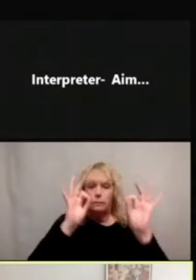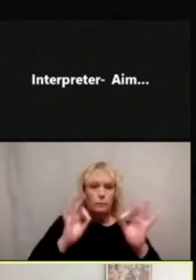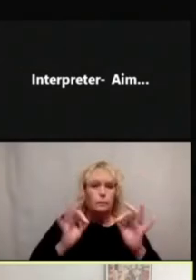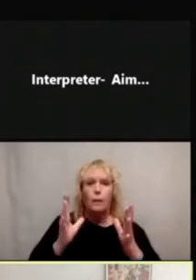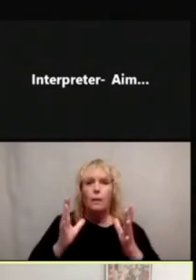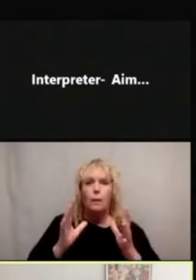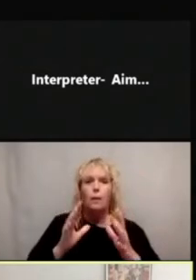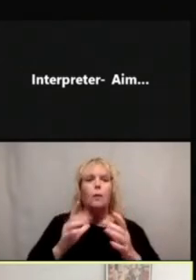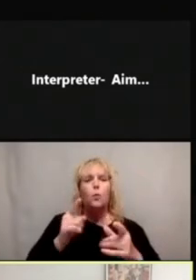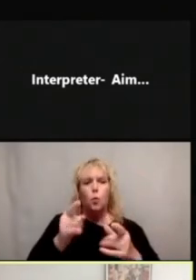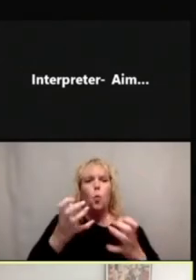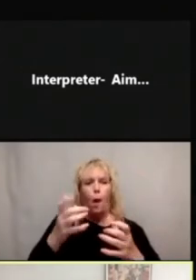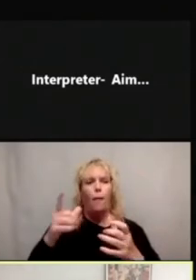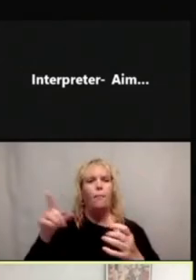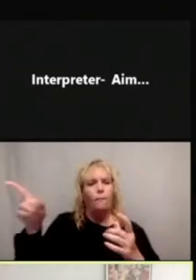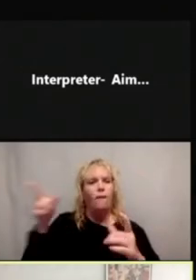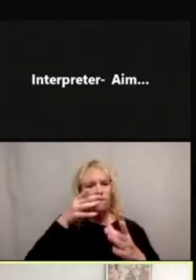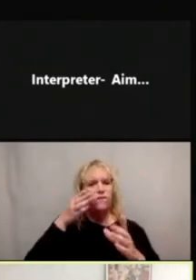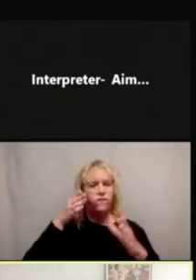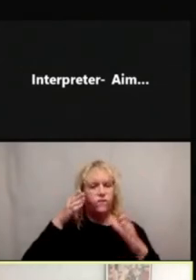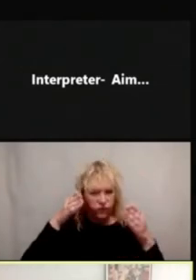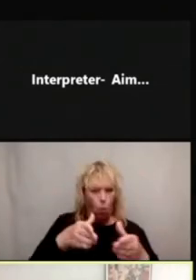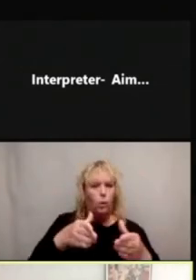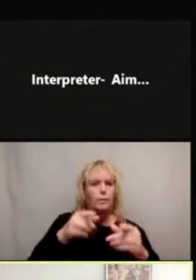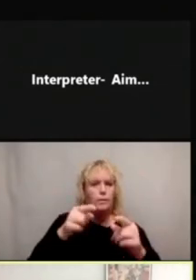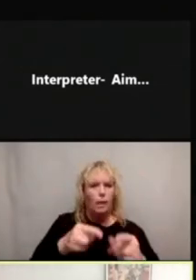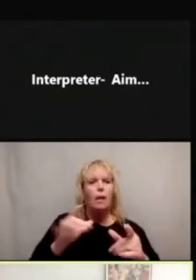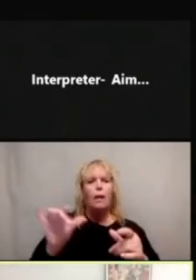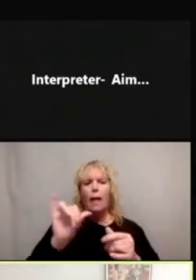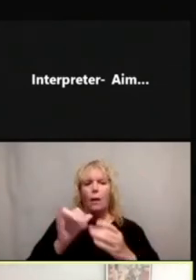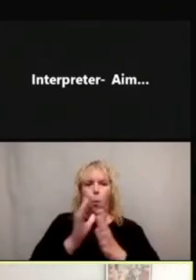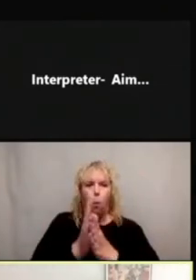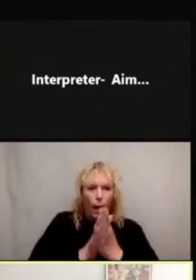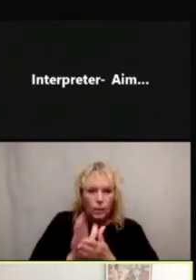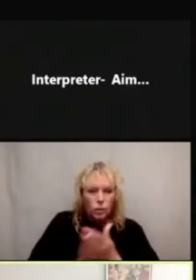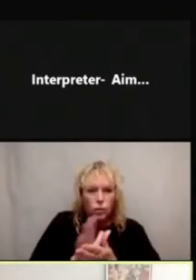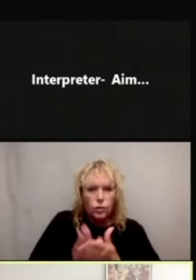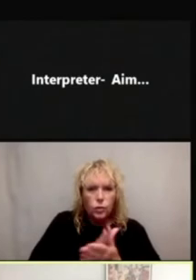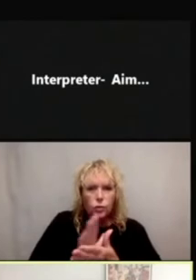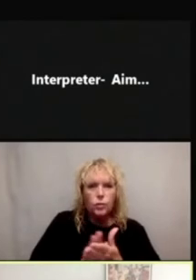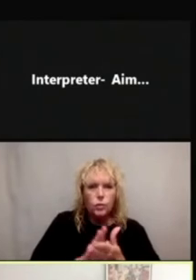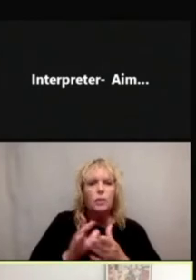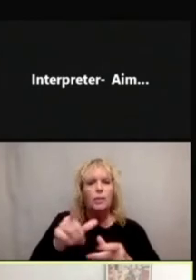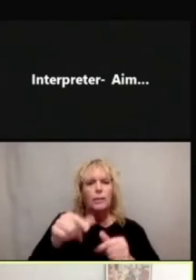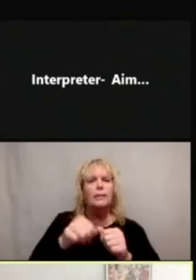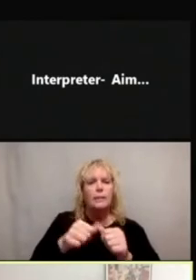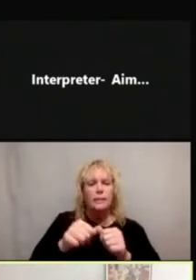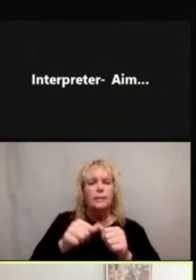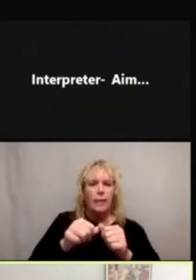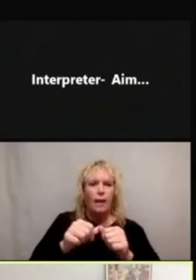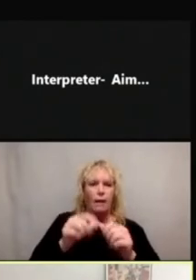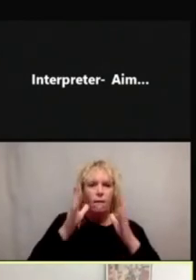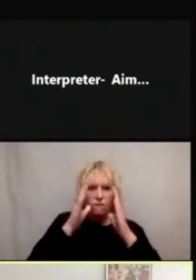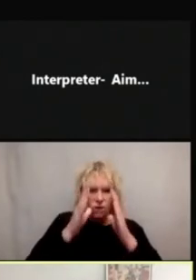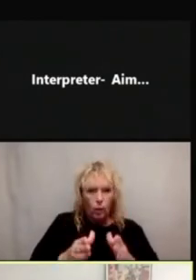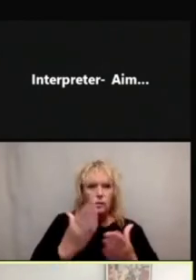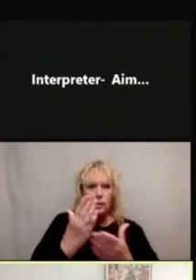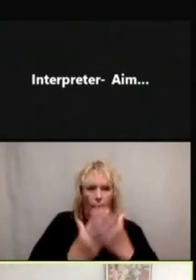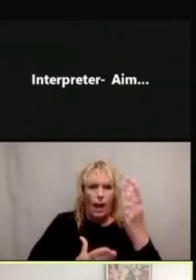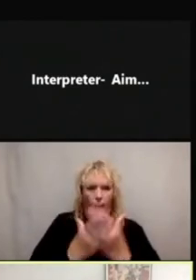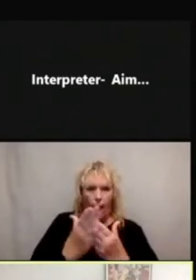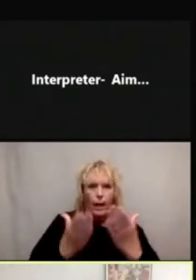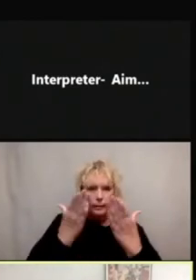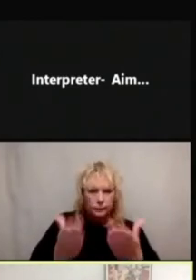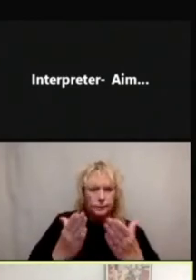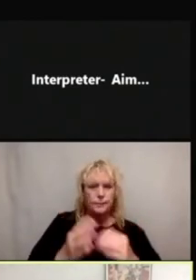what you want them to focus on. So, for example, with washing your hands, we stayed very focused on the motion of the hands to convey that